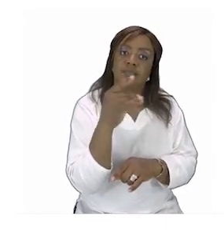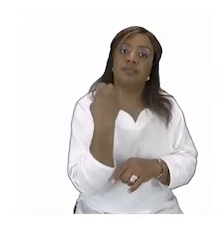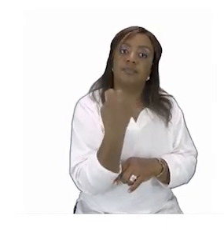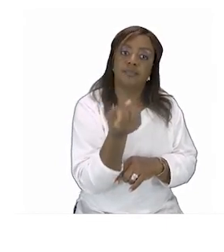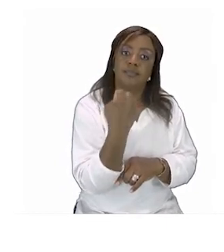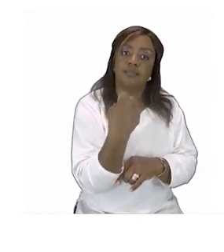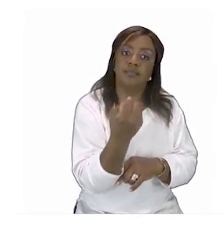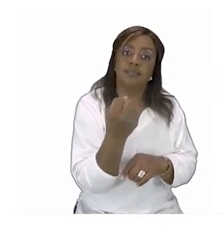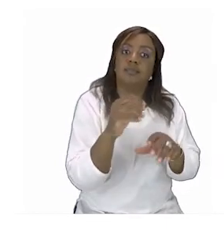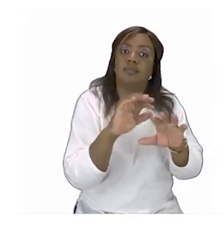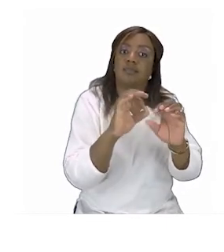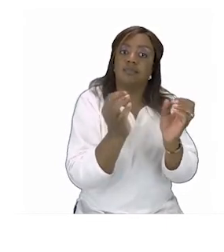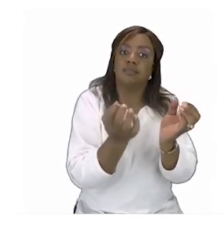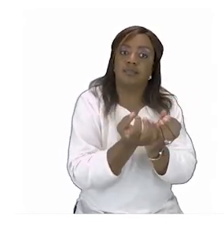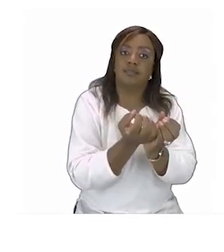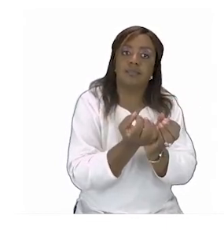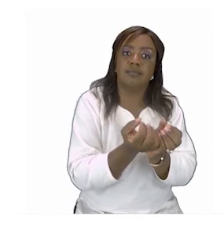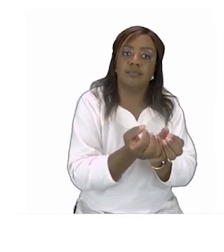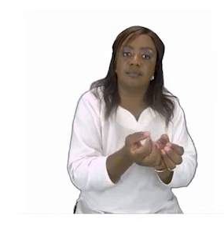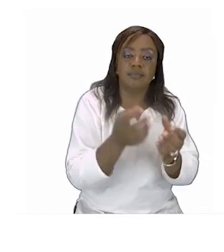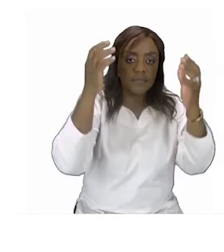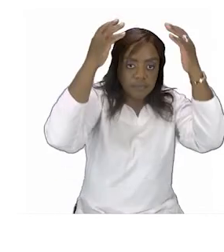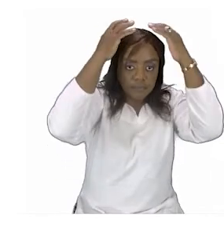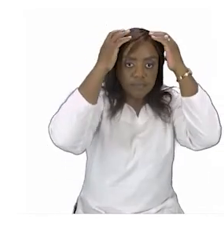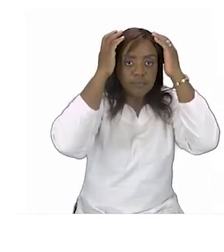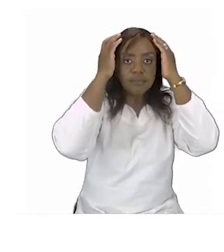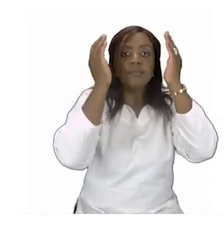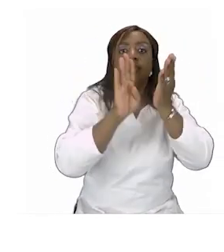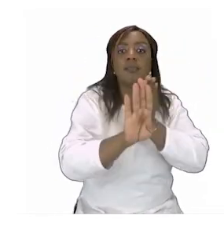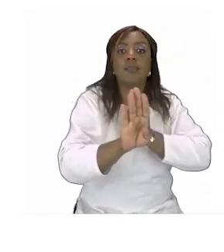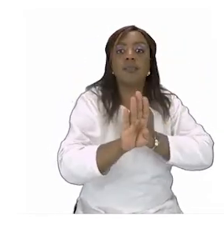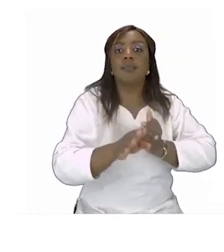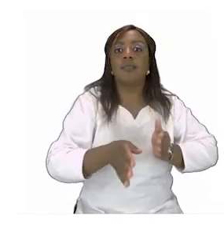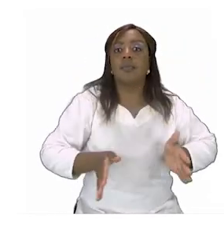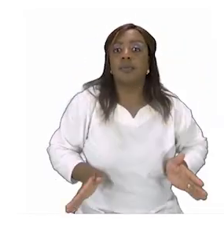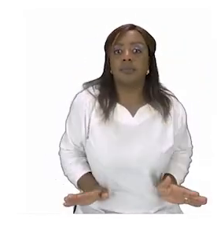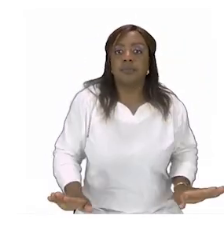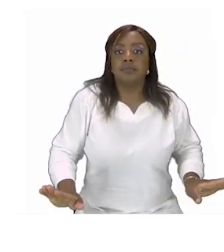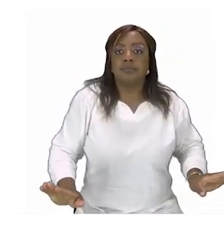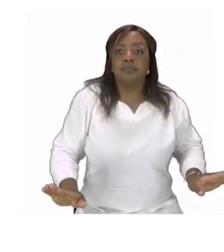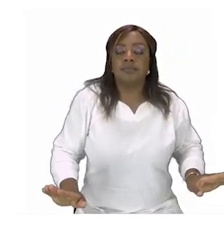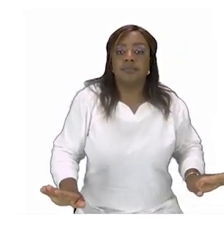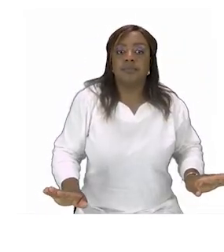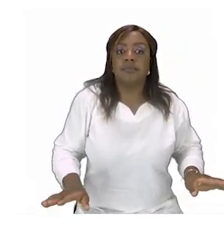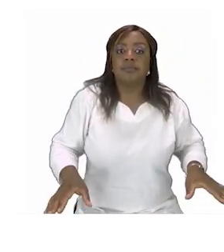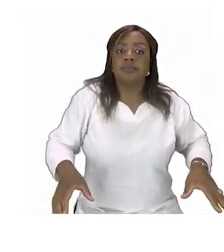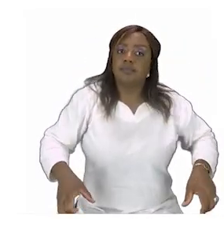helmet dog boy